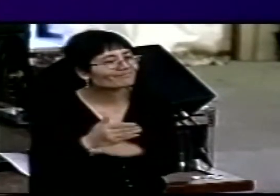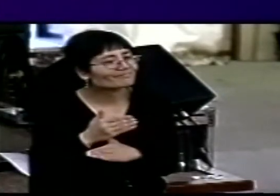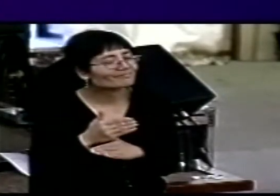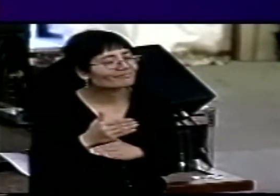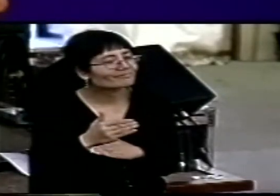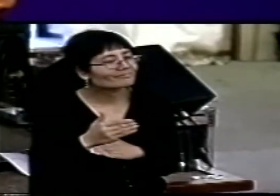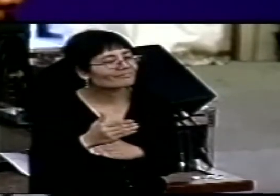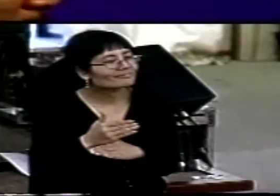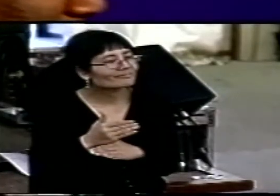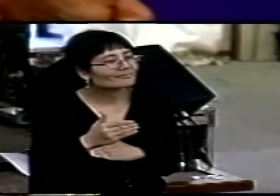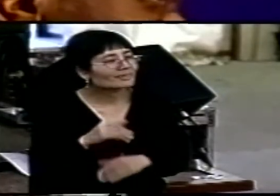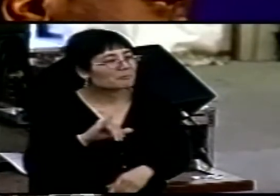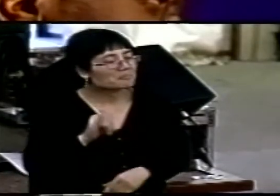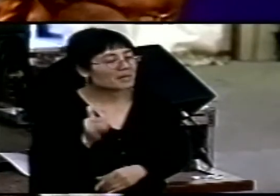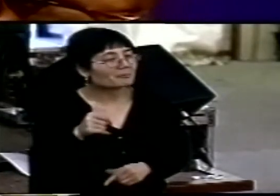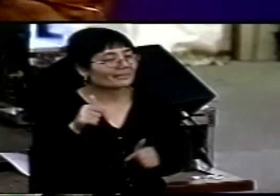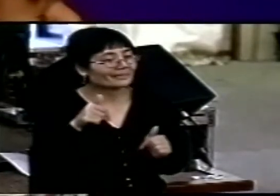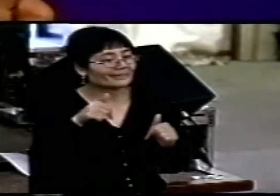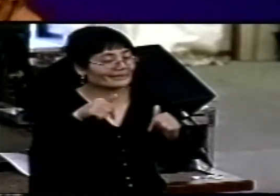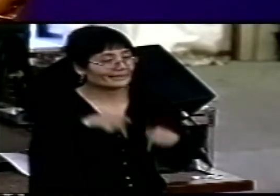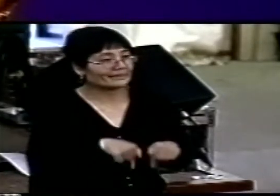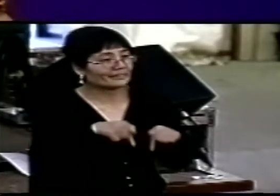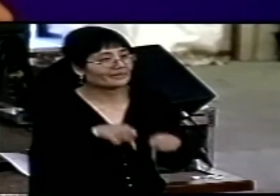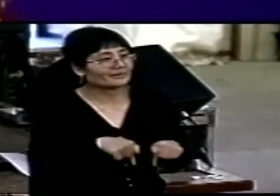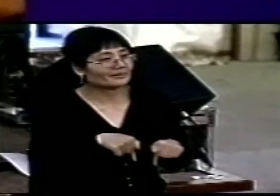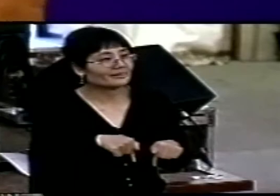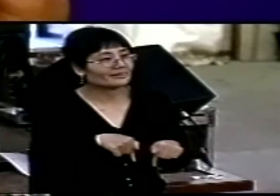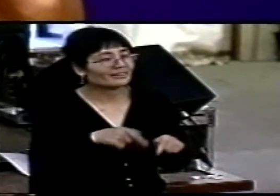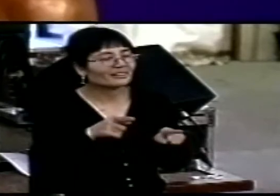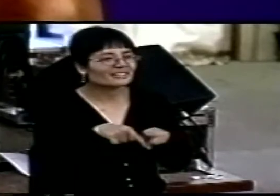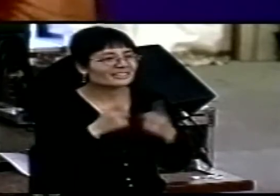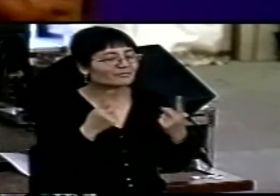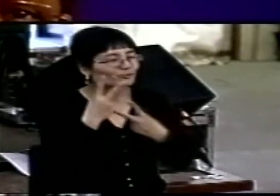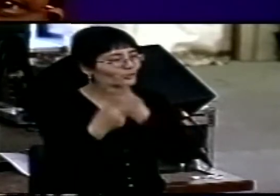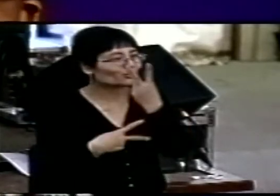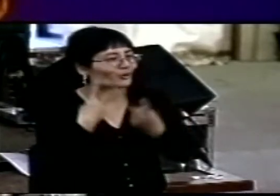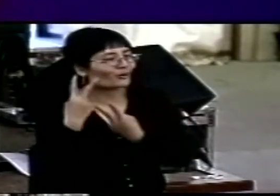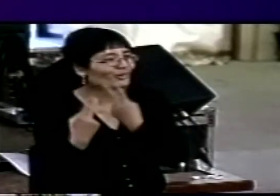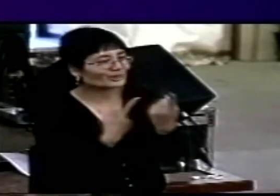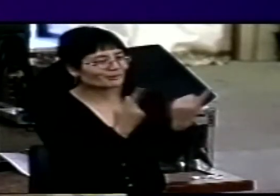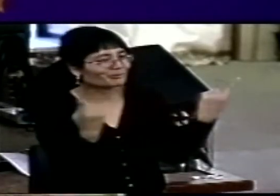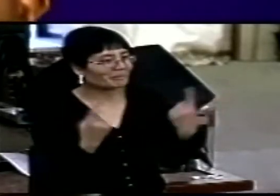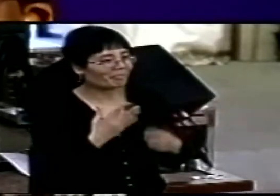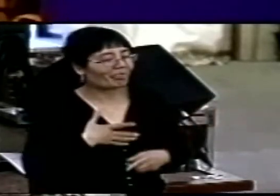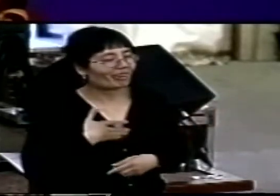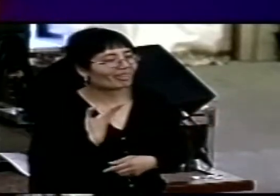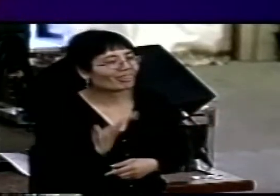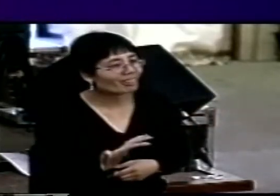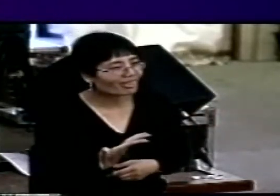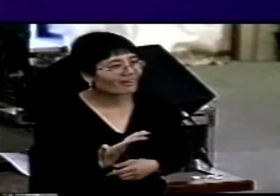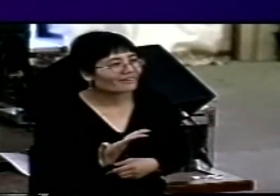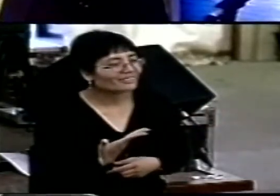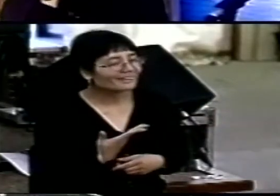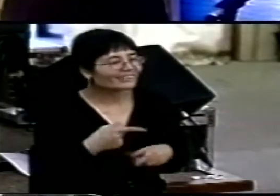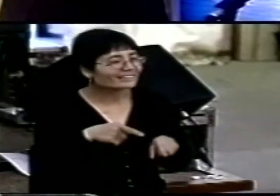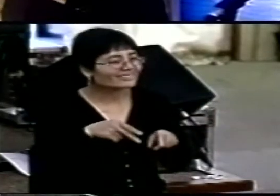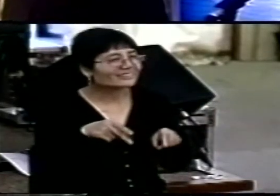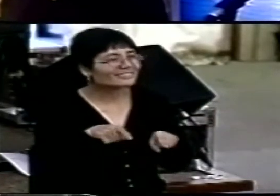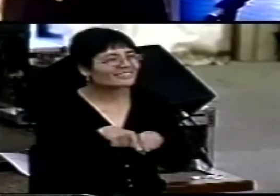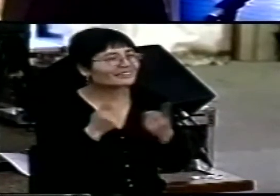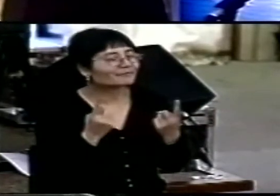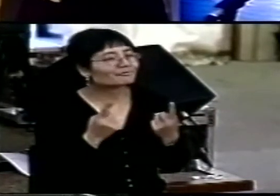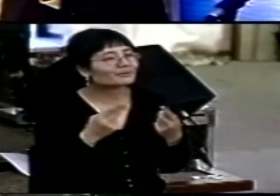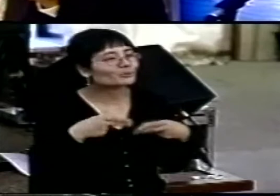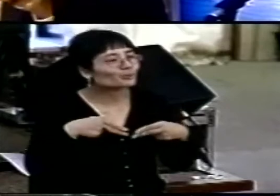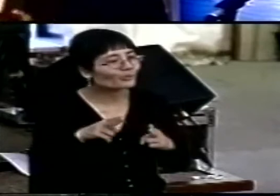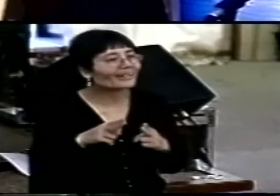here in Keswick there are certain types of songs we're not very comfortable with and we sing them in certain types of ways. And this was